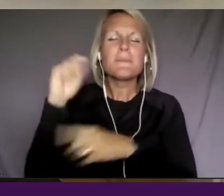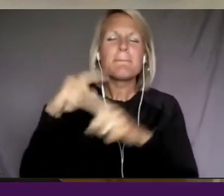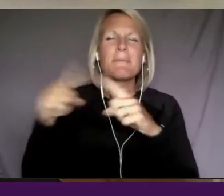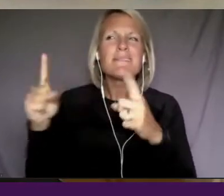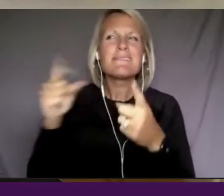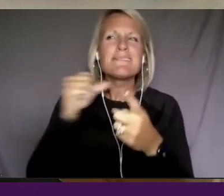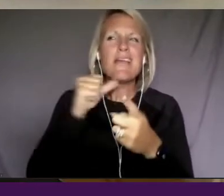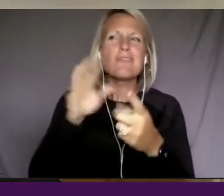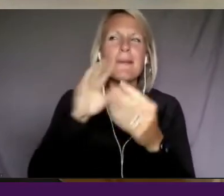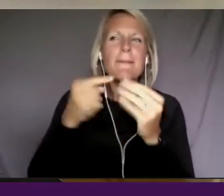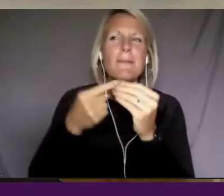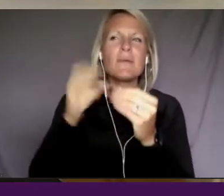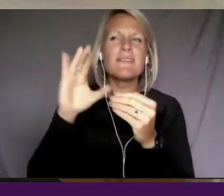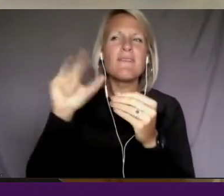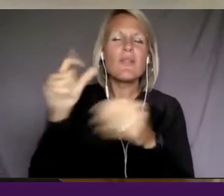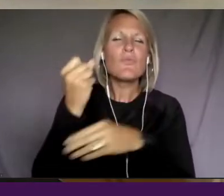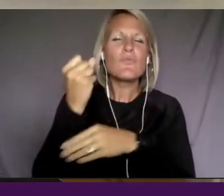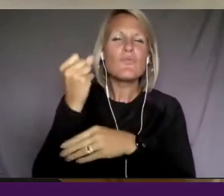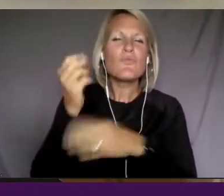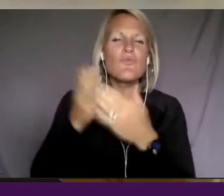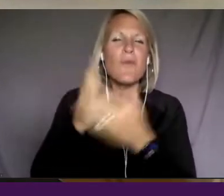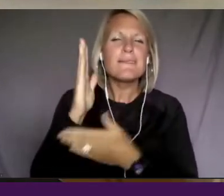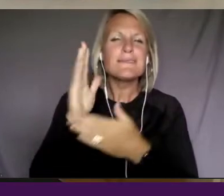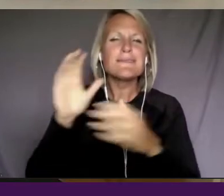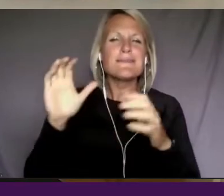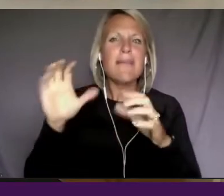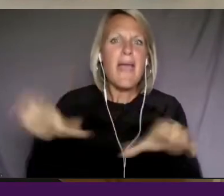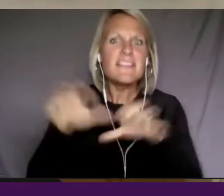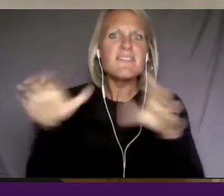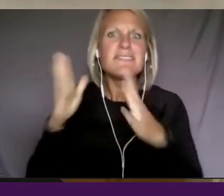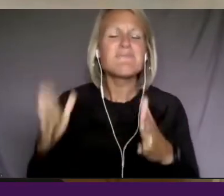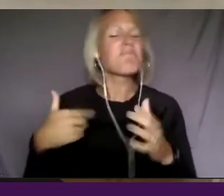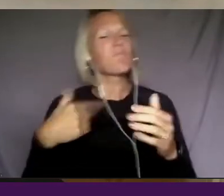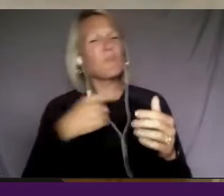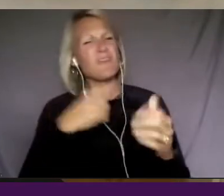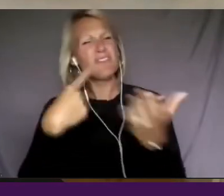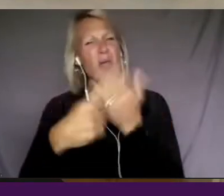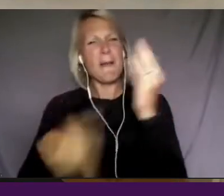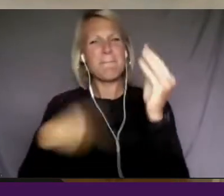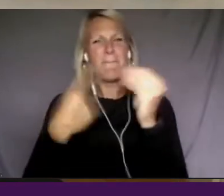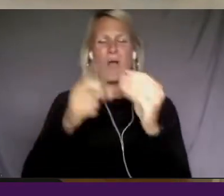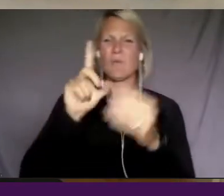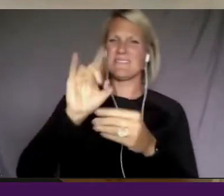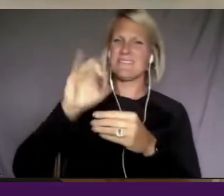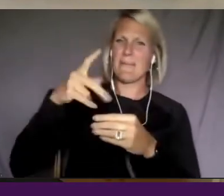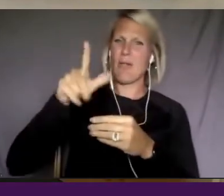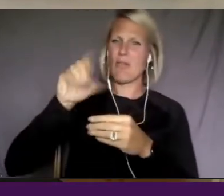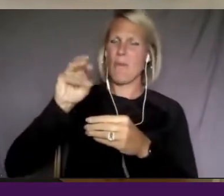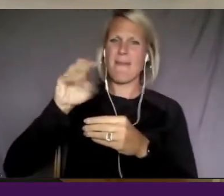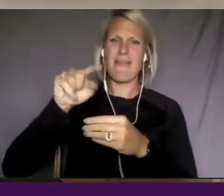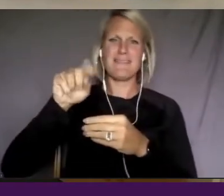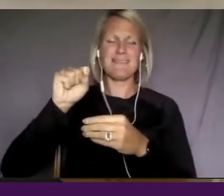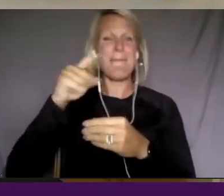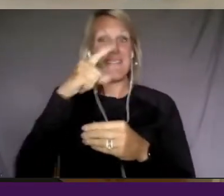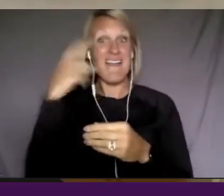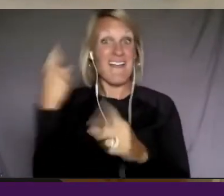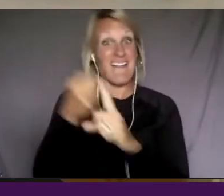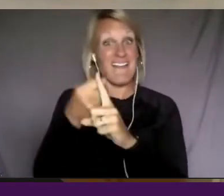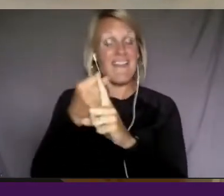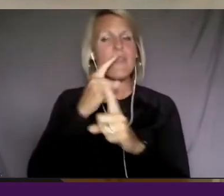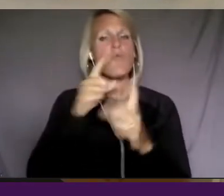rights activists. You know, we were telling a film about diplomats, about Black diplomats that were representing the U.S.